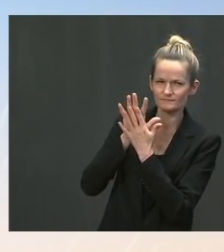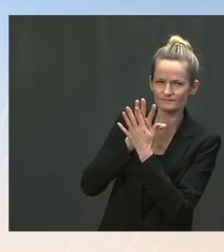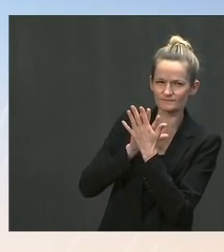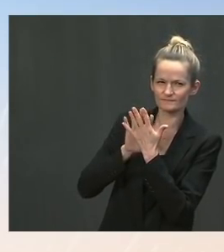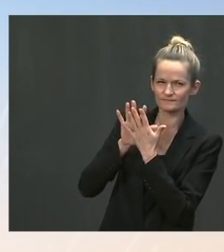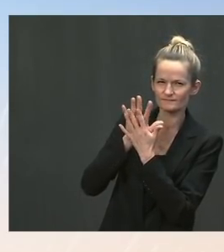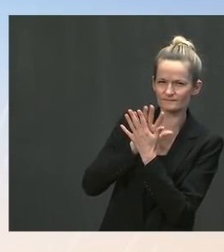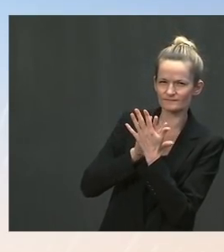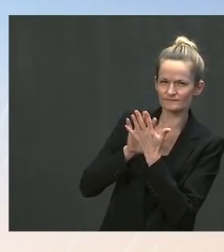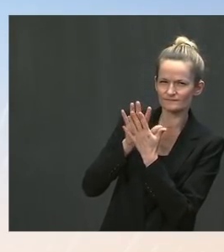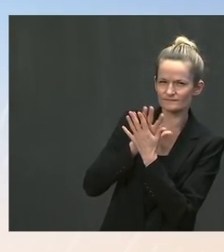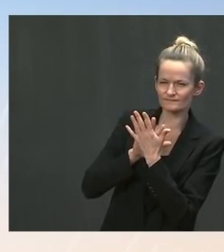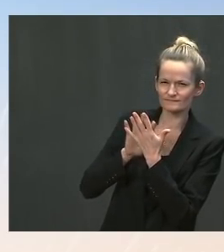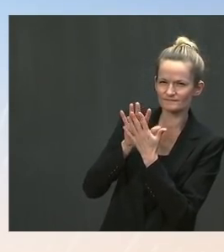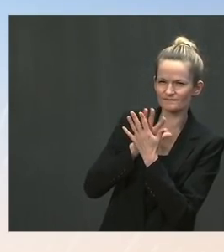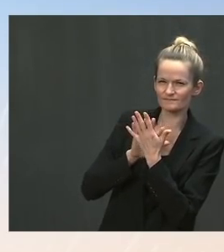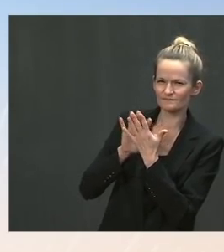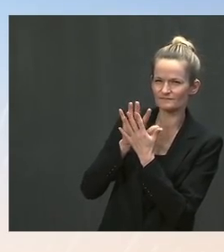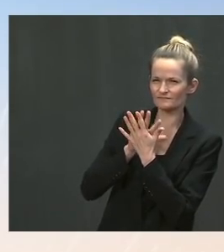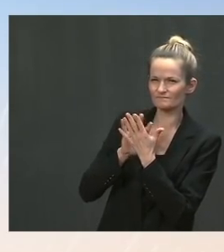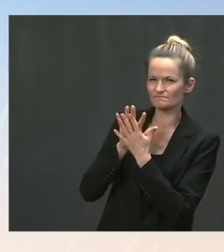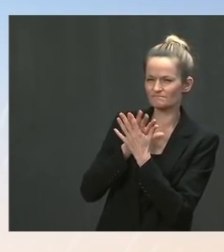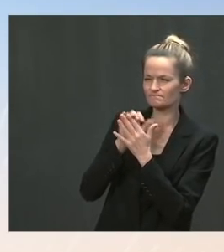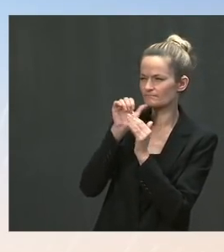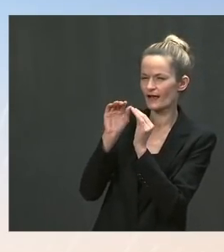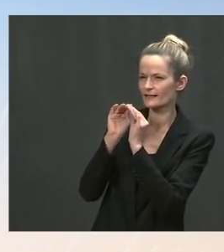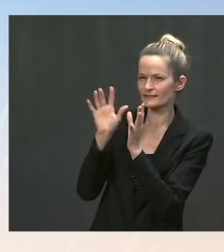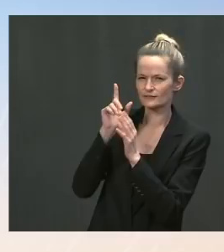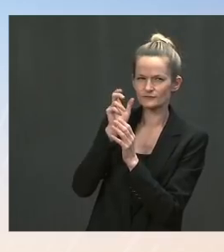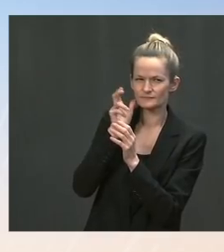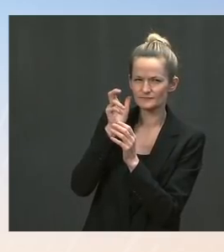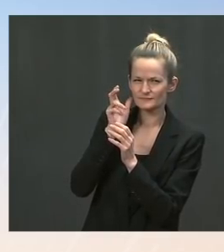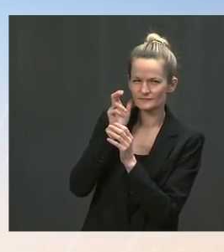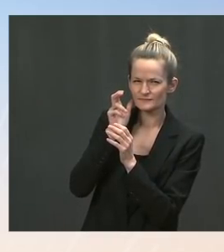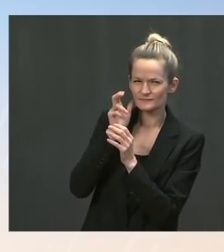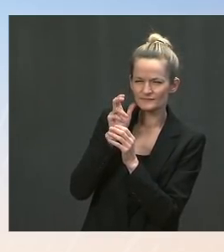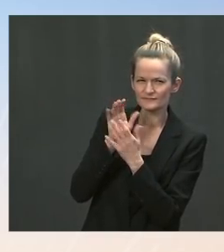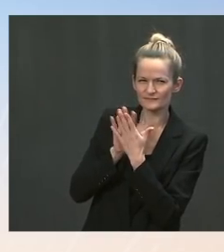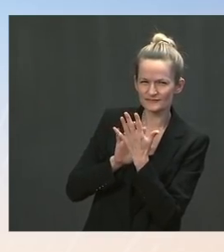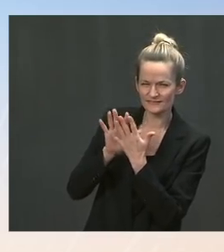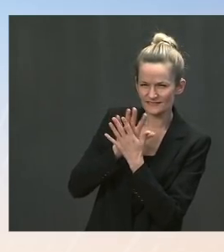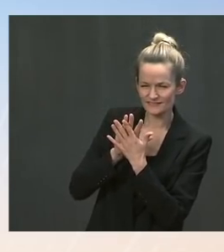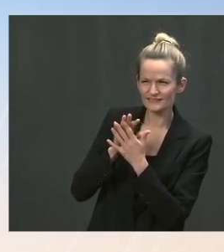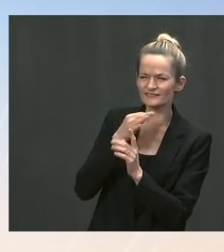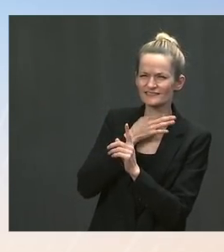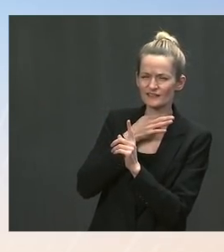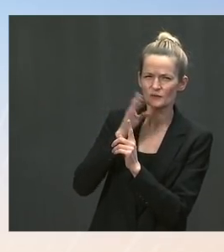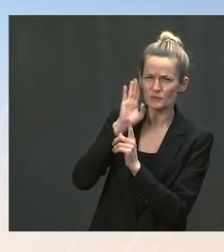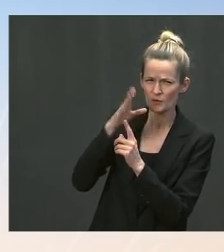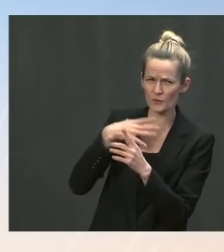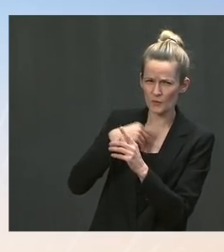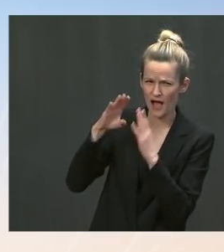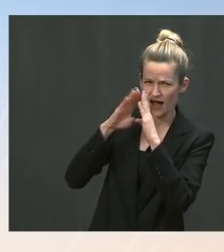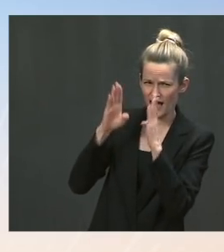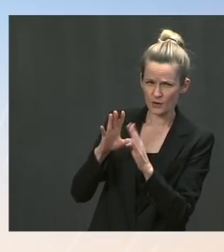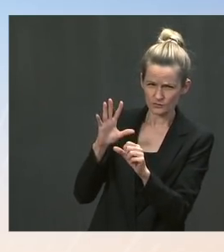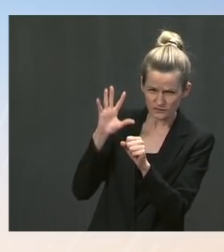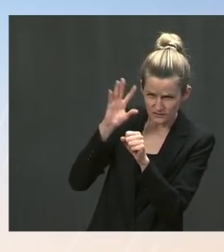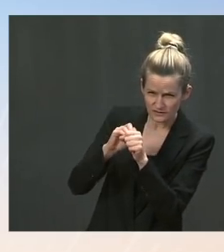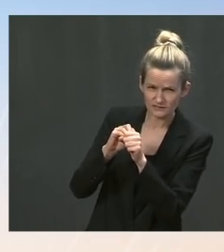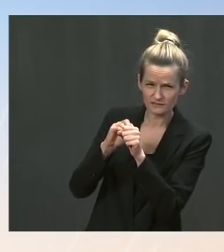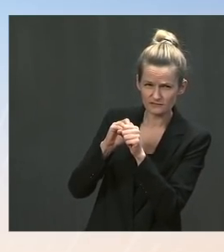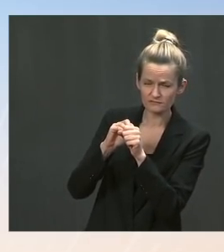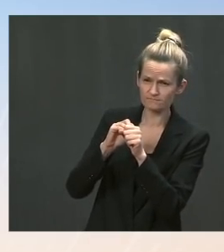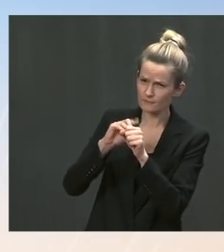maybe hold that, wield that stick a little bit more, probably still waiting on the sidelines and not going up their sleeves? Ms. Well, Zeke, I would say that the President